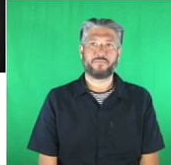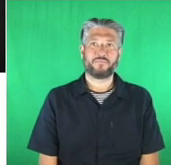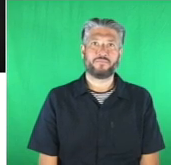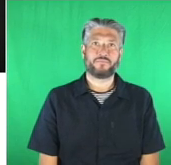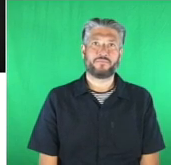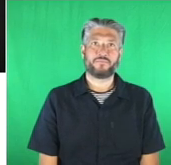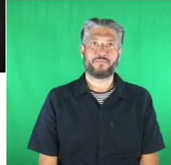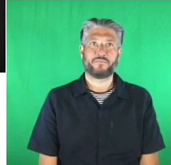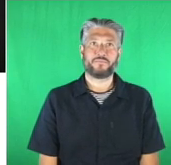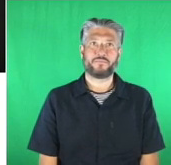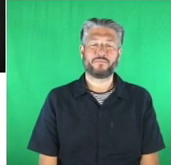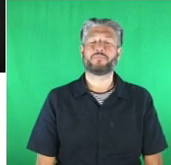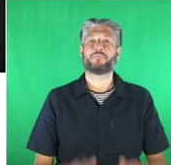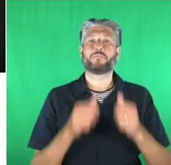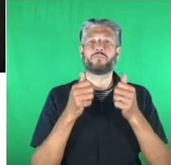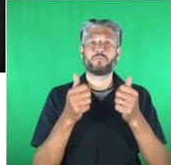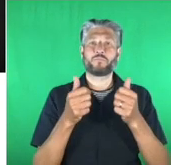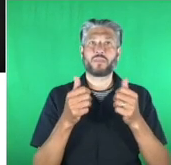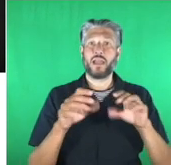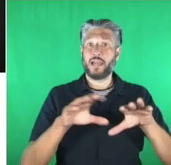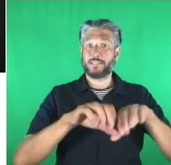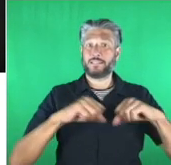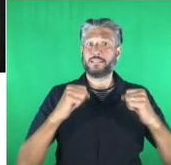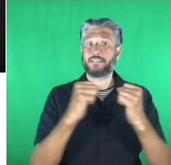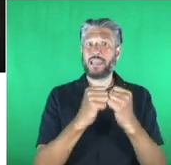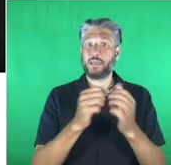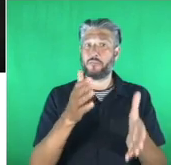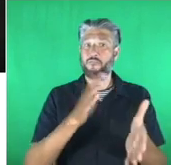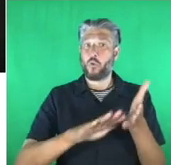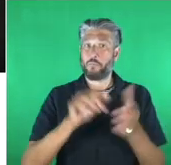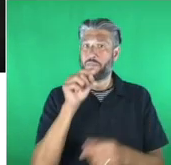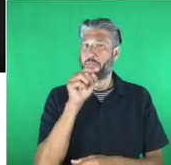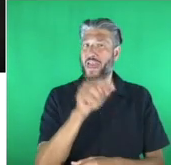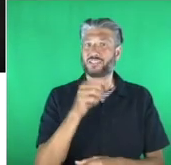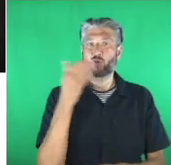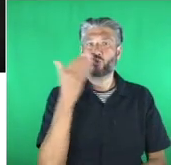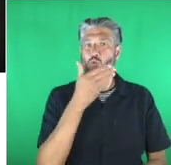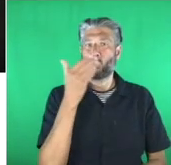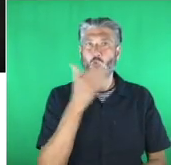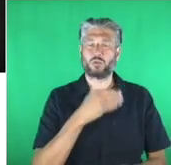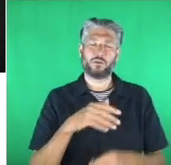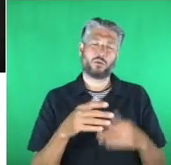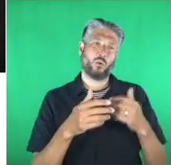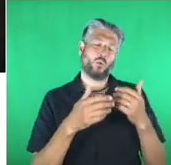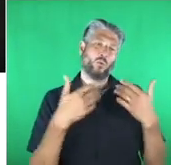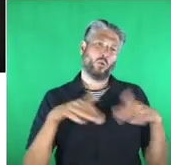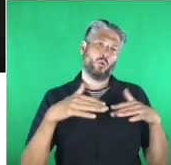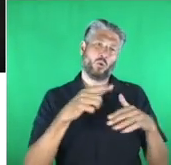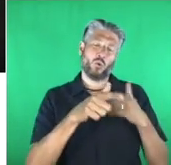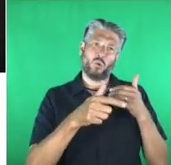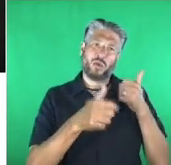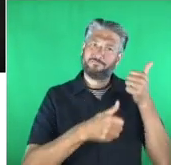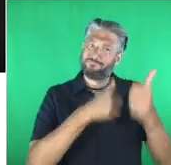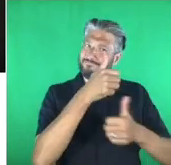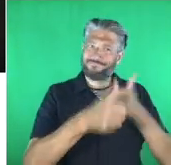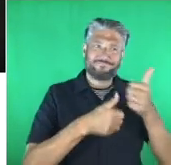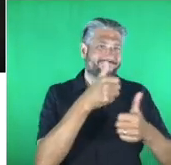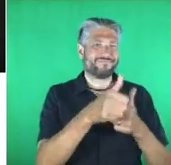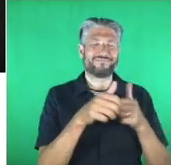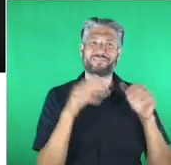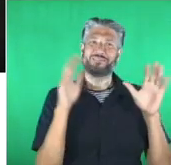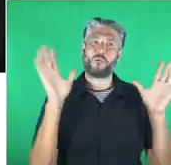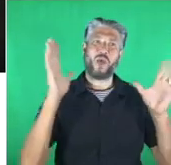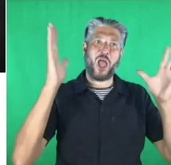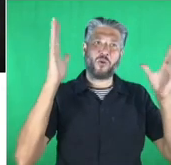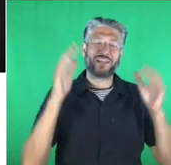well the team at sacred heart school dimming dyslexia congratulations to you hugely deserved and